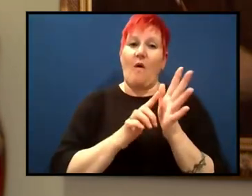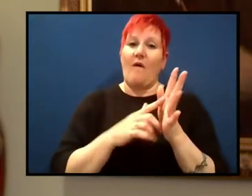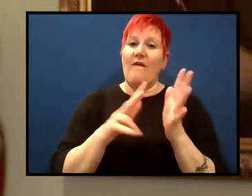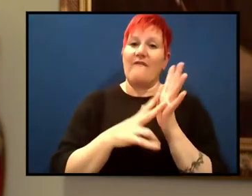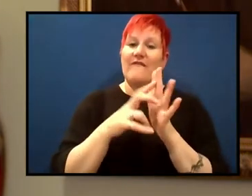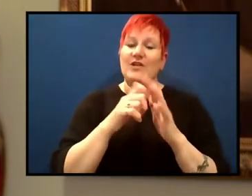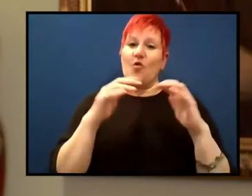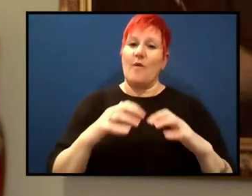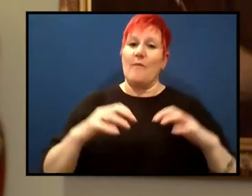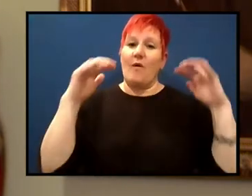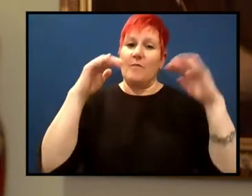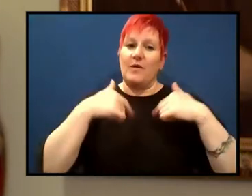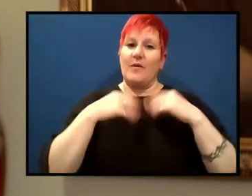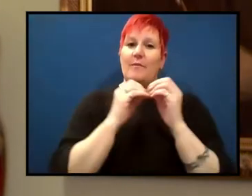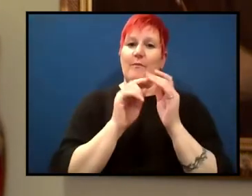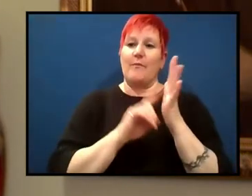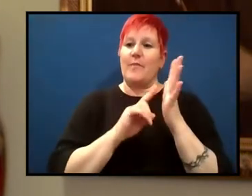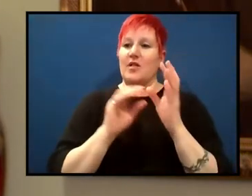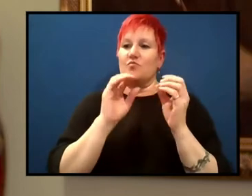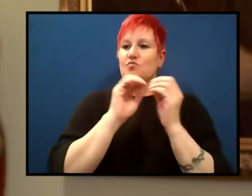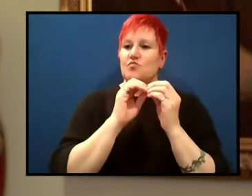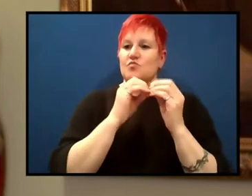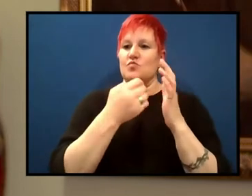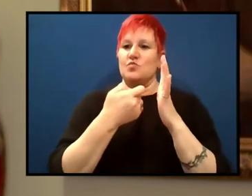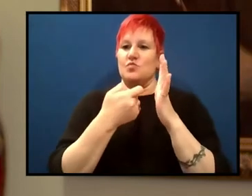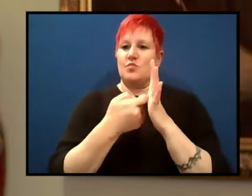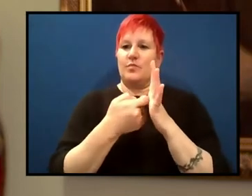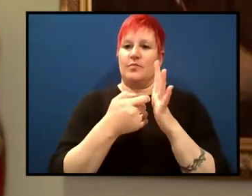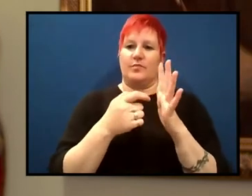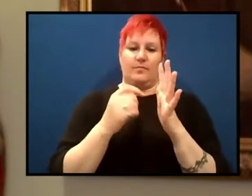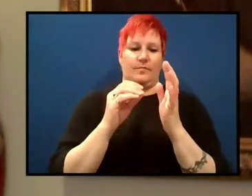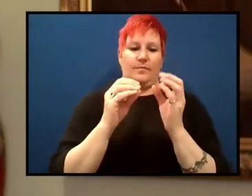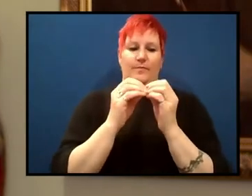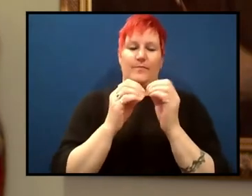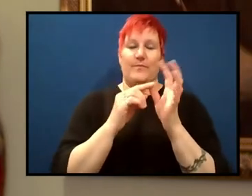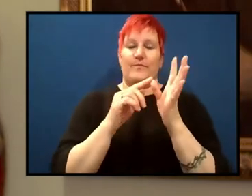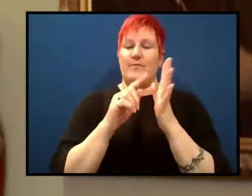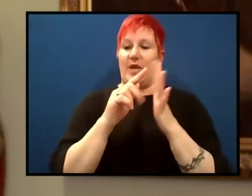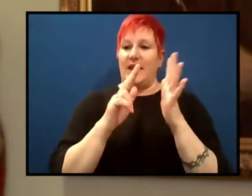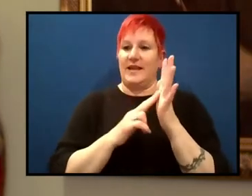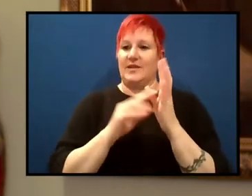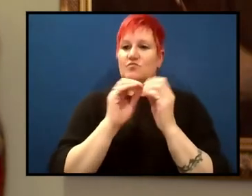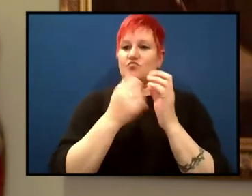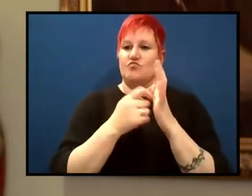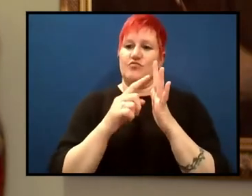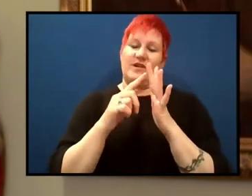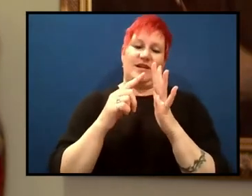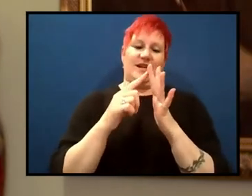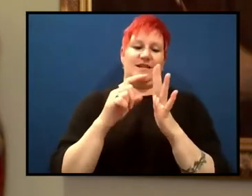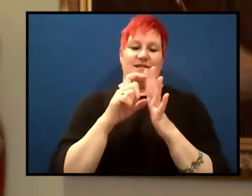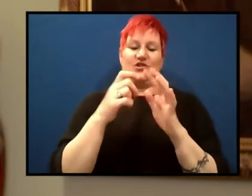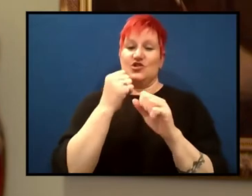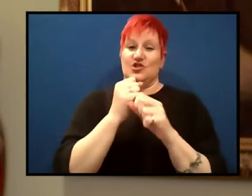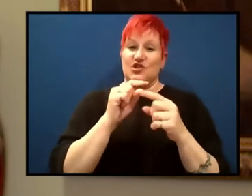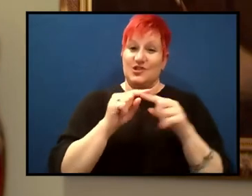Communications Advisor here at the Parliament. This is the third in our series STEM and Society, which are highlighting the work